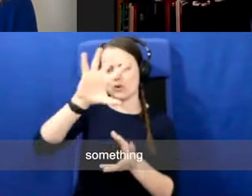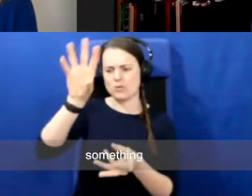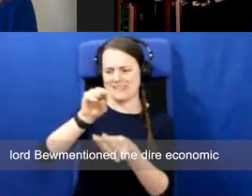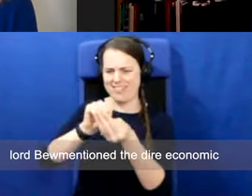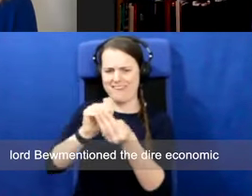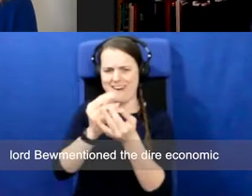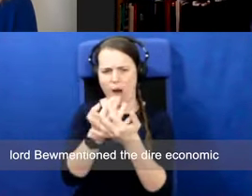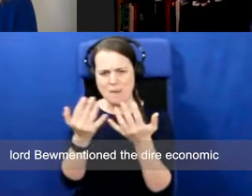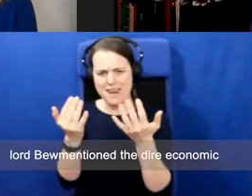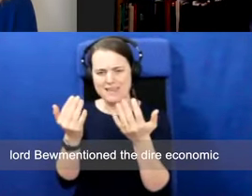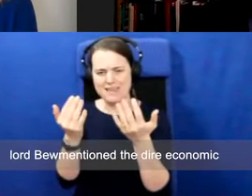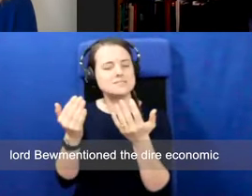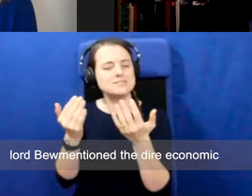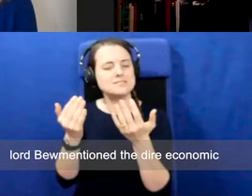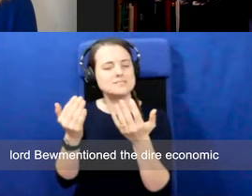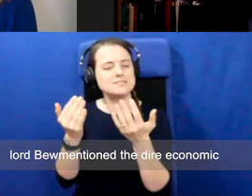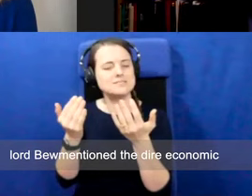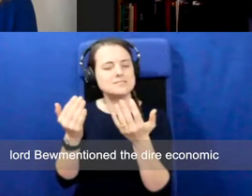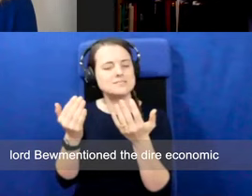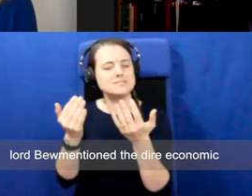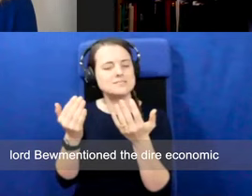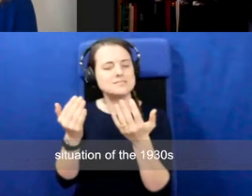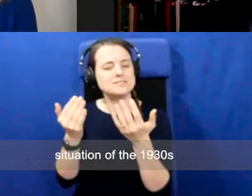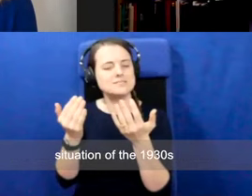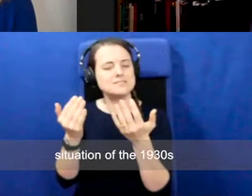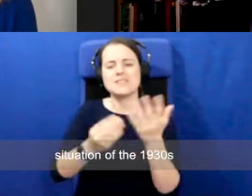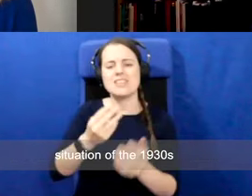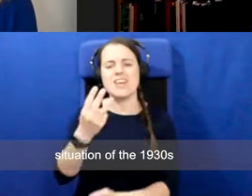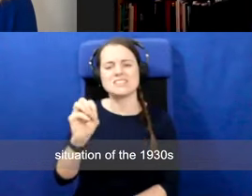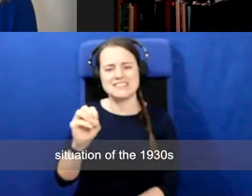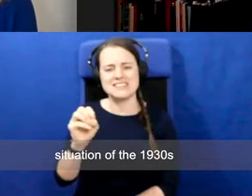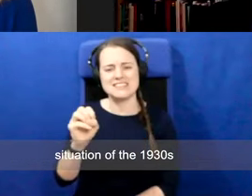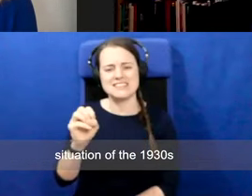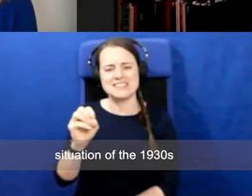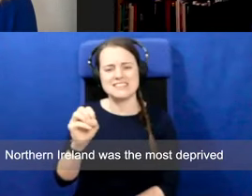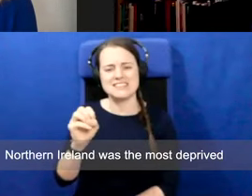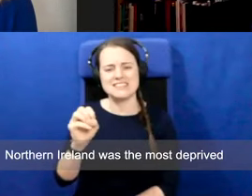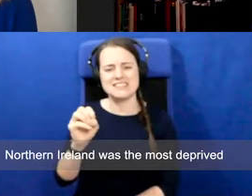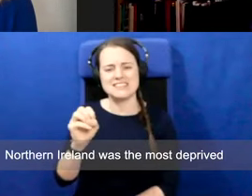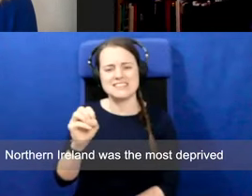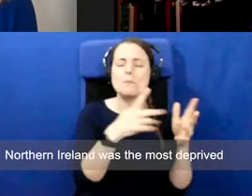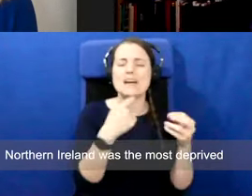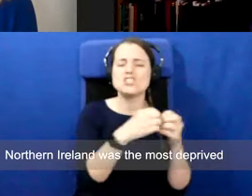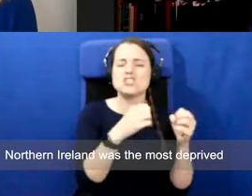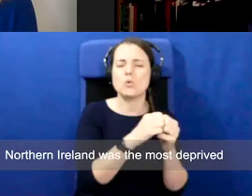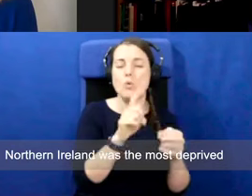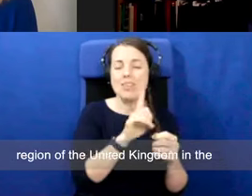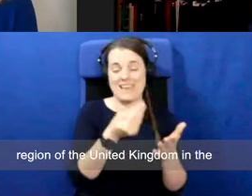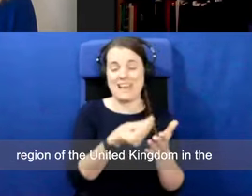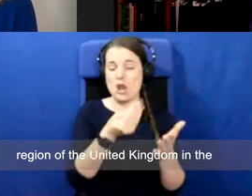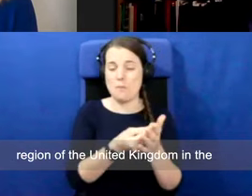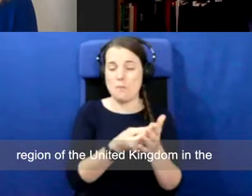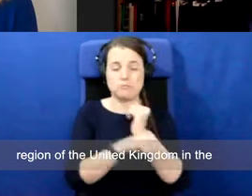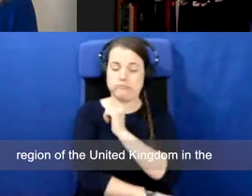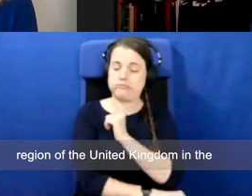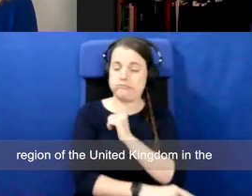because of, of something Lord Bew mentioned, the dire economic situation of the 1930s. Northern Ireland was